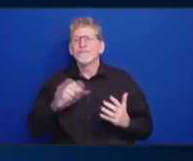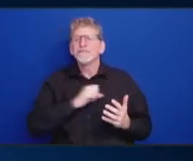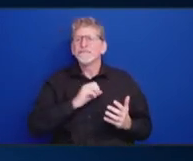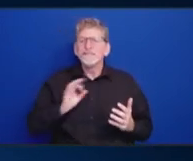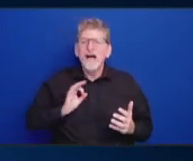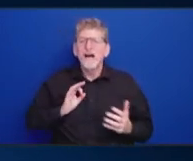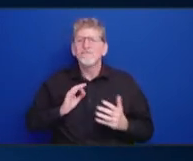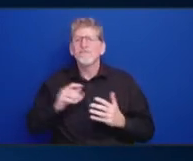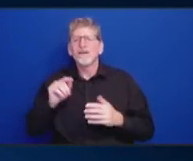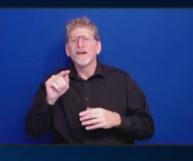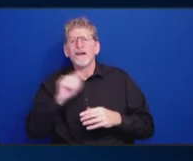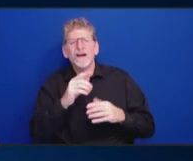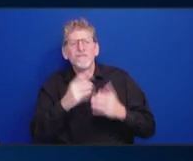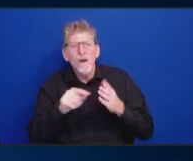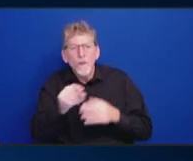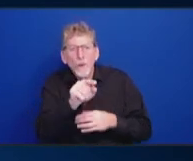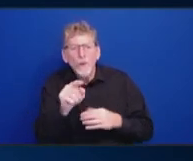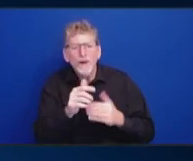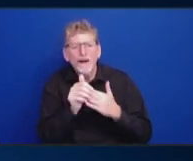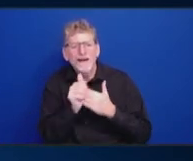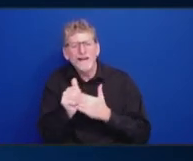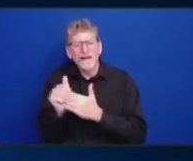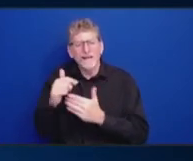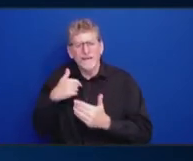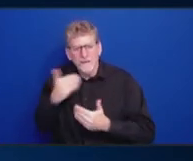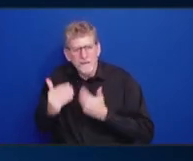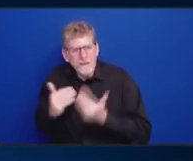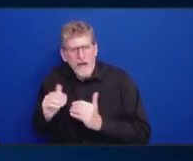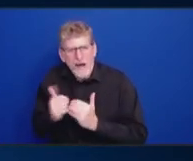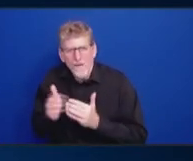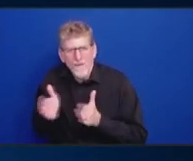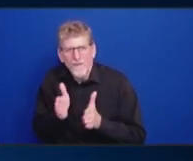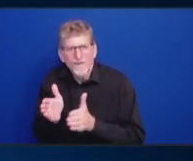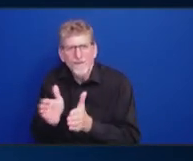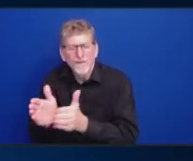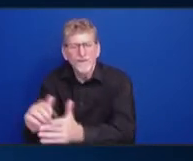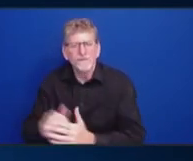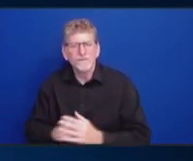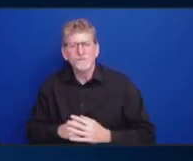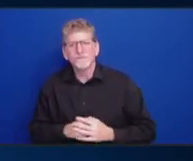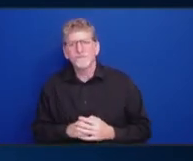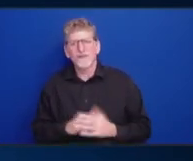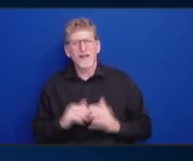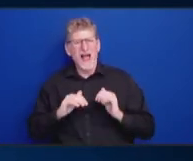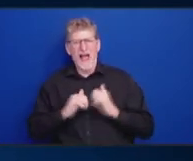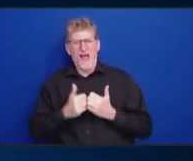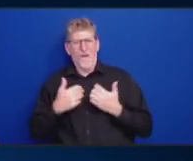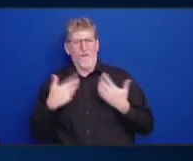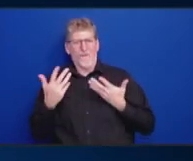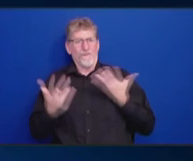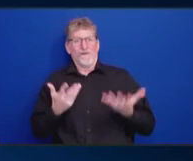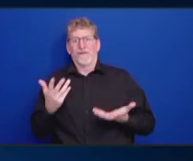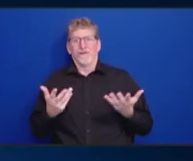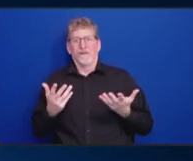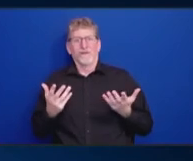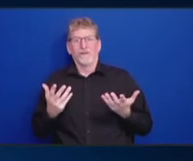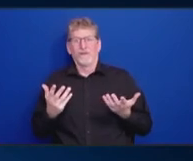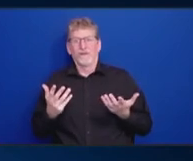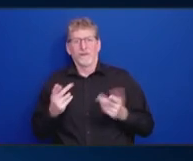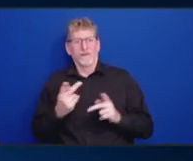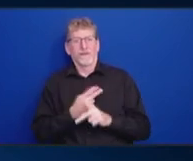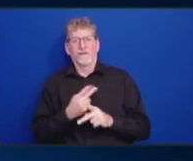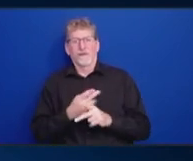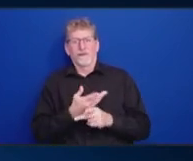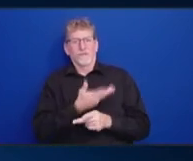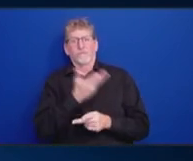Madam Chair, how do I navigate this stuff? Because it's a lot. Because with every issue, we